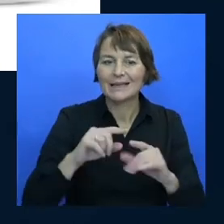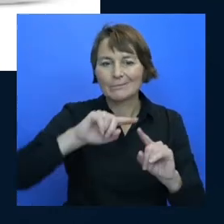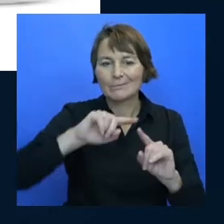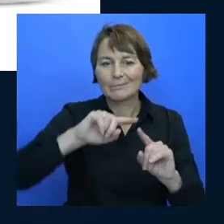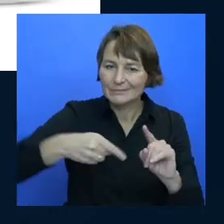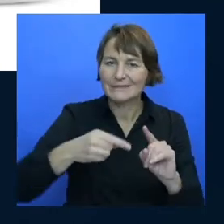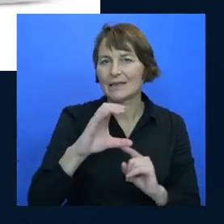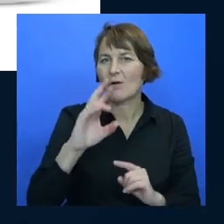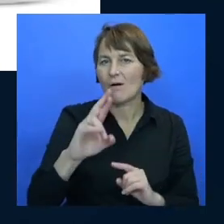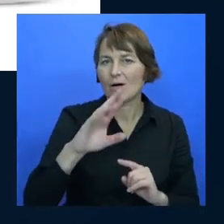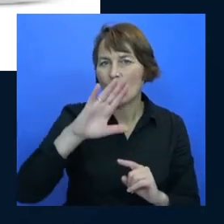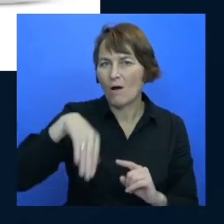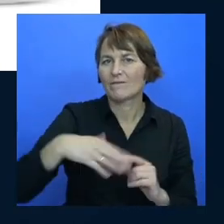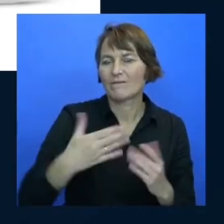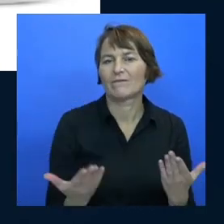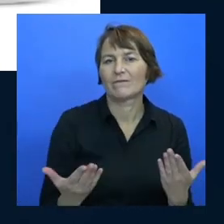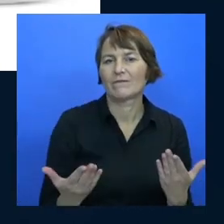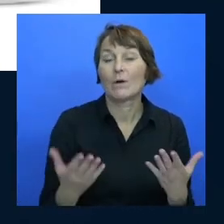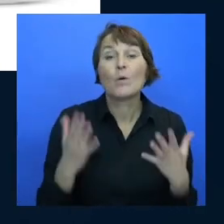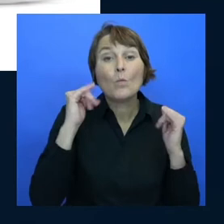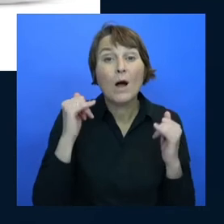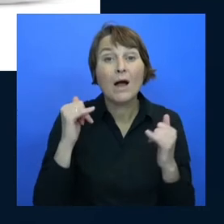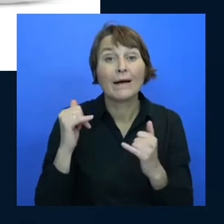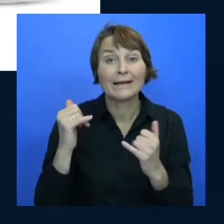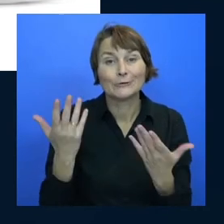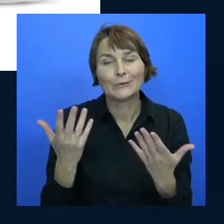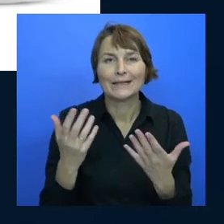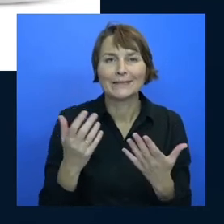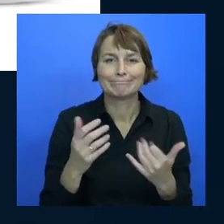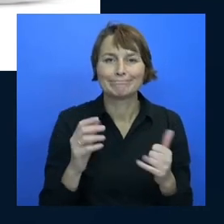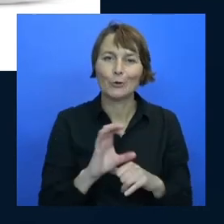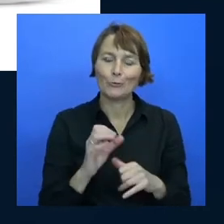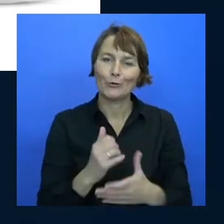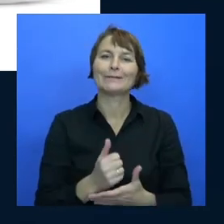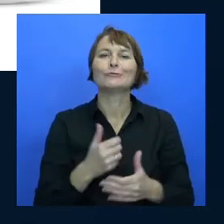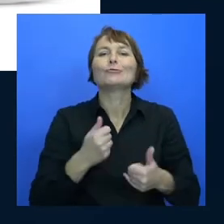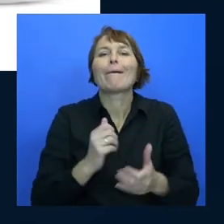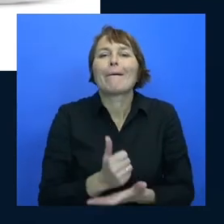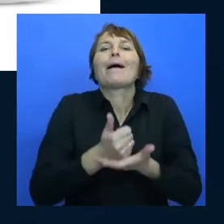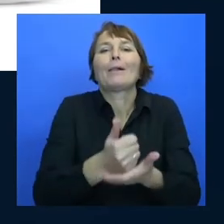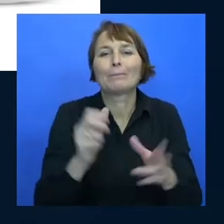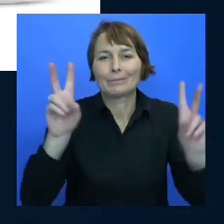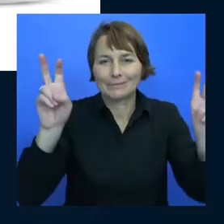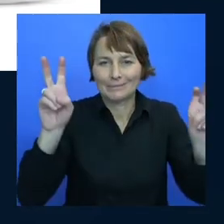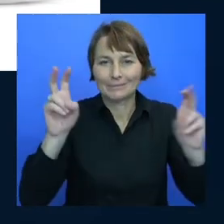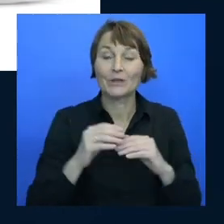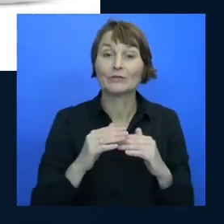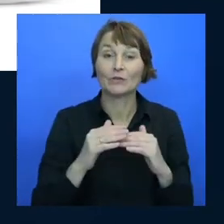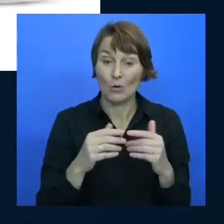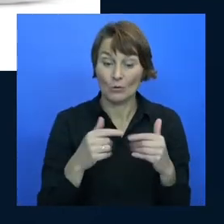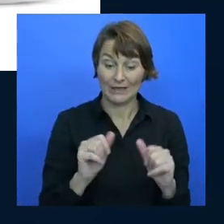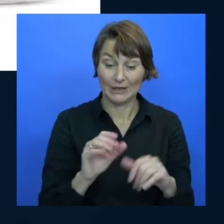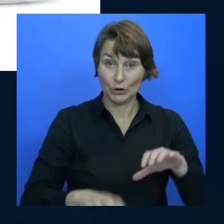trying to be helpful the computer in its layering and its composing